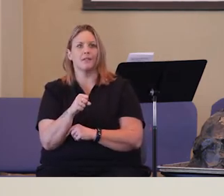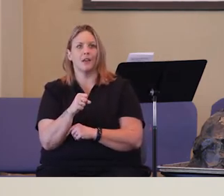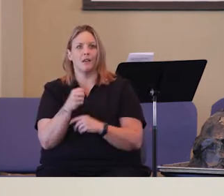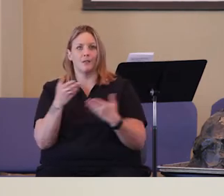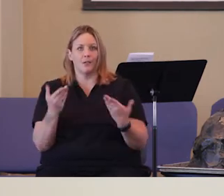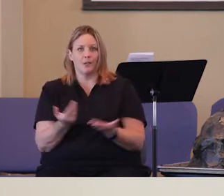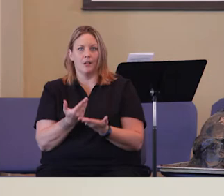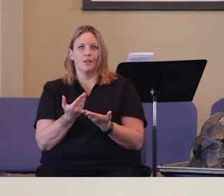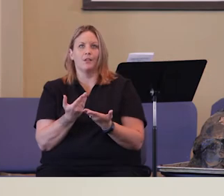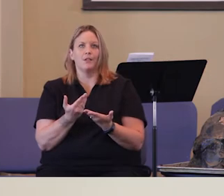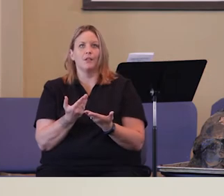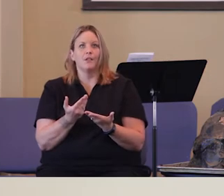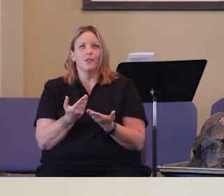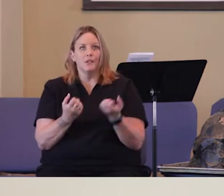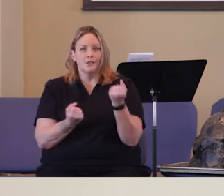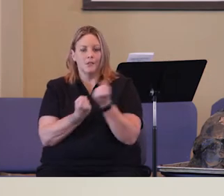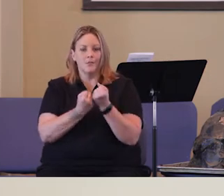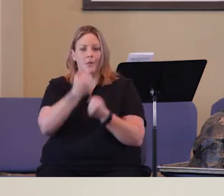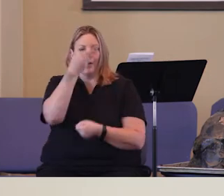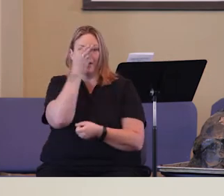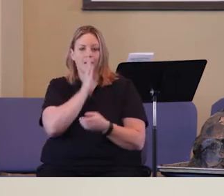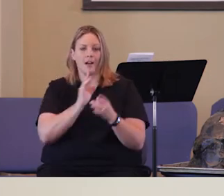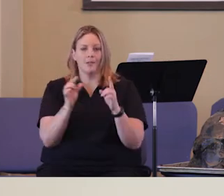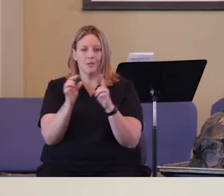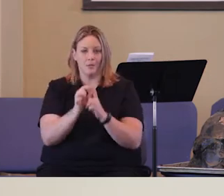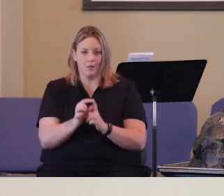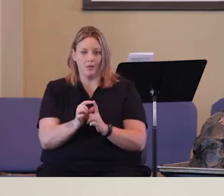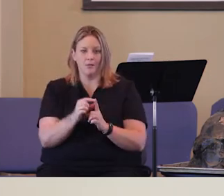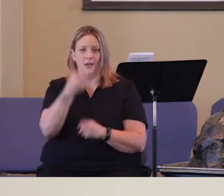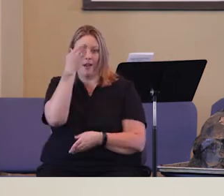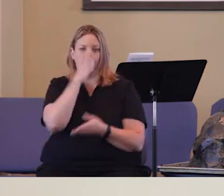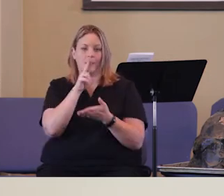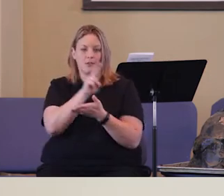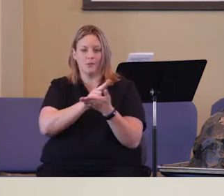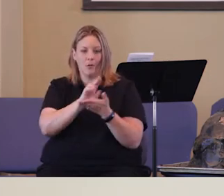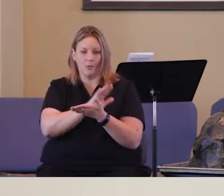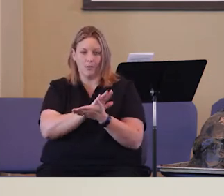Now, yes, we are here to uphold God, God's holiness, God's word.